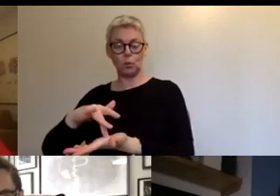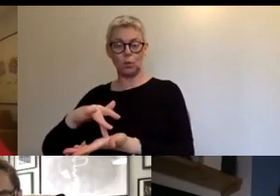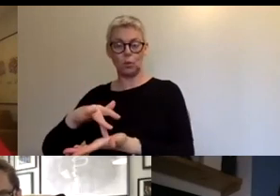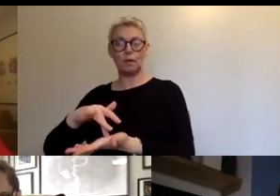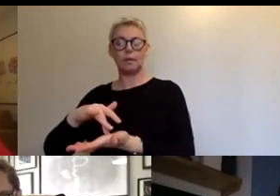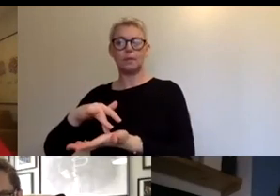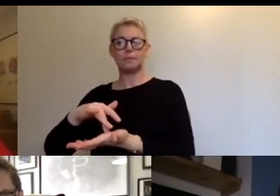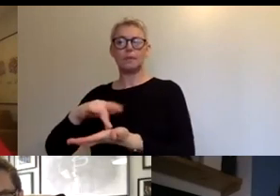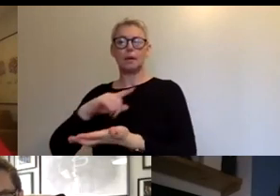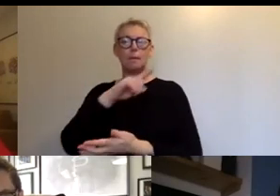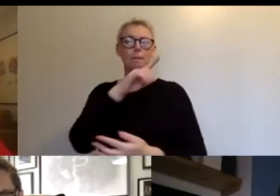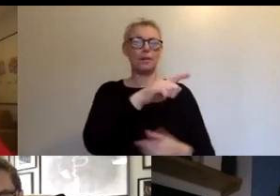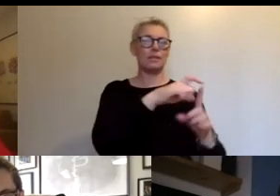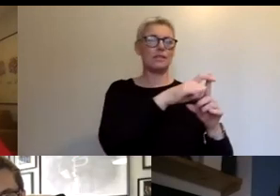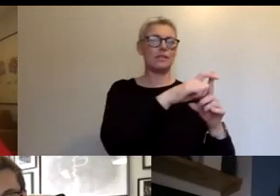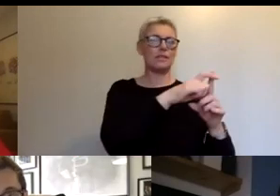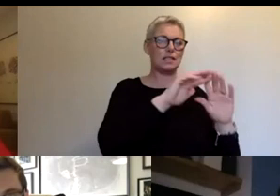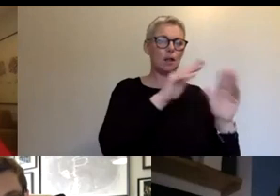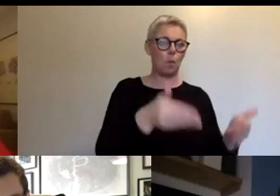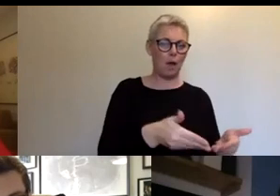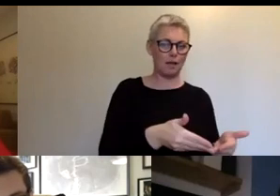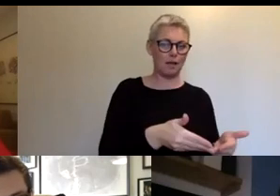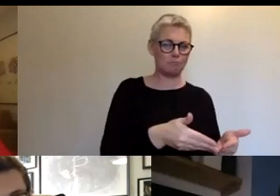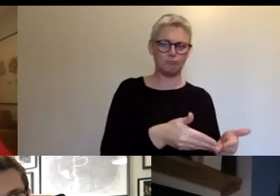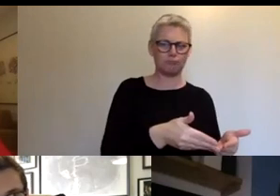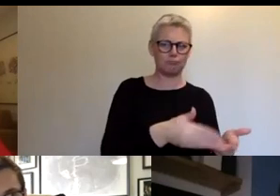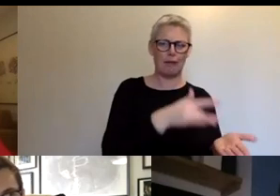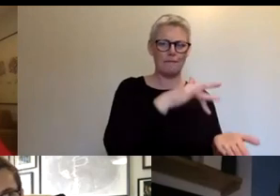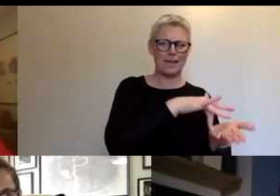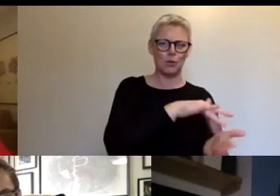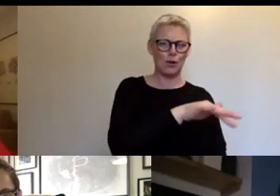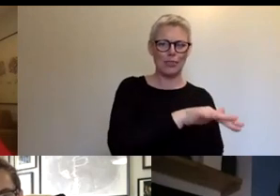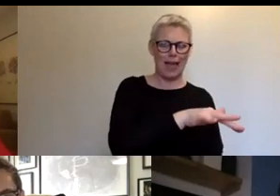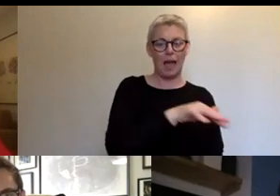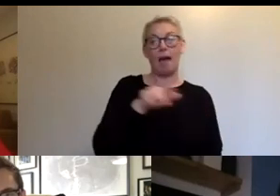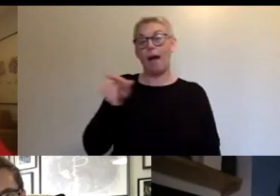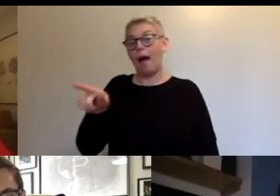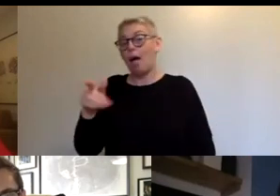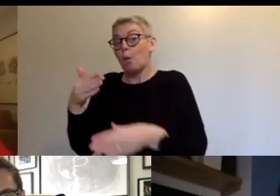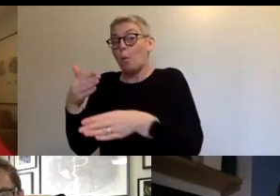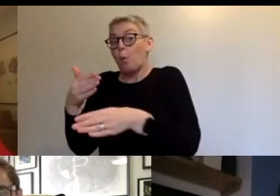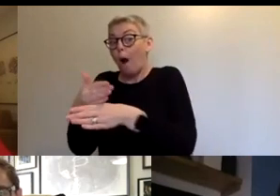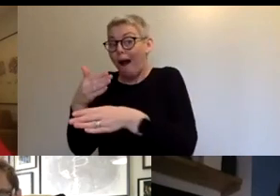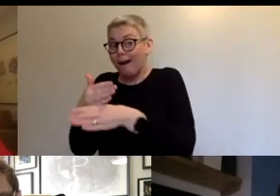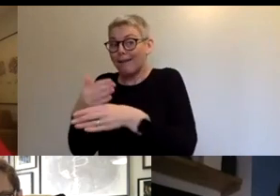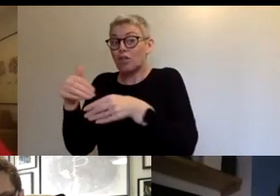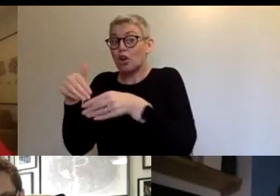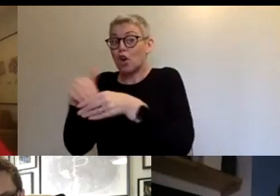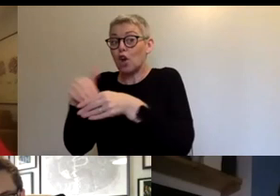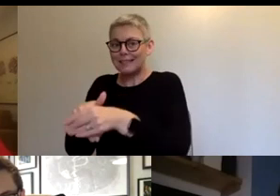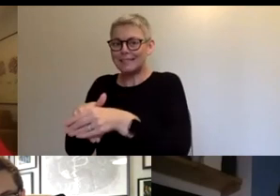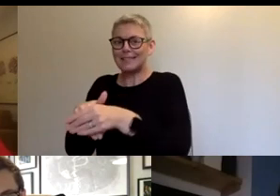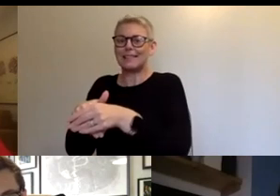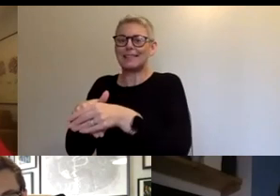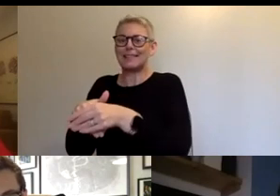exist in the digital world. It's the work that exists. So there's an interesting philosophical question